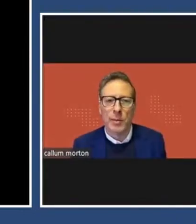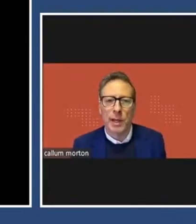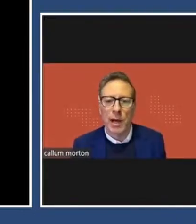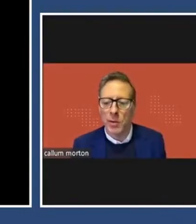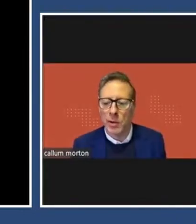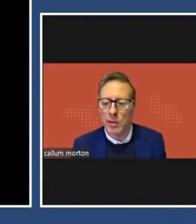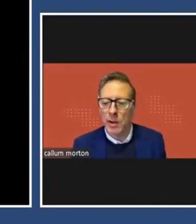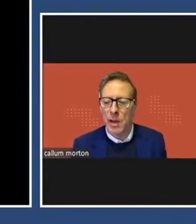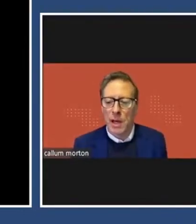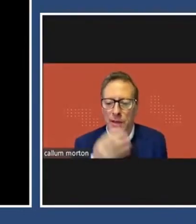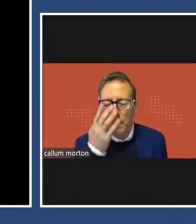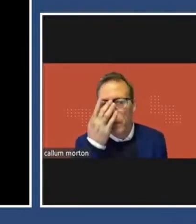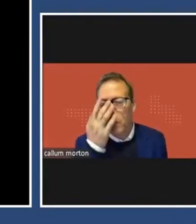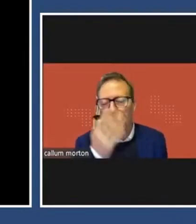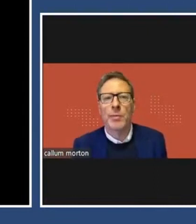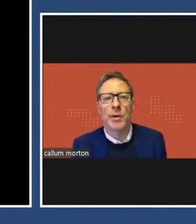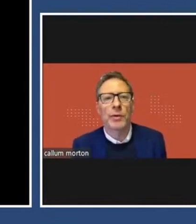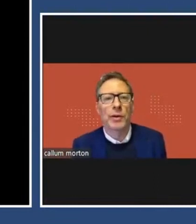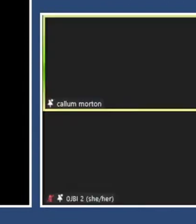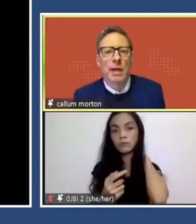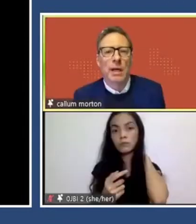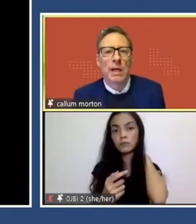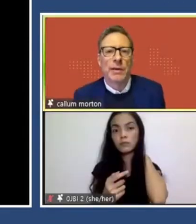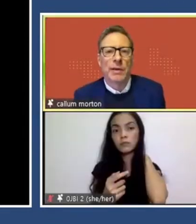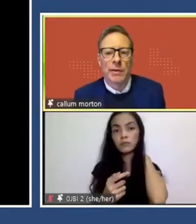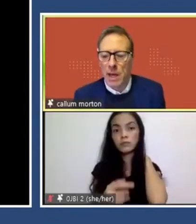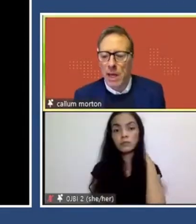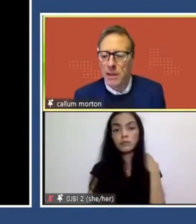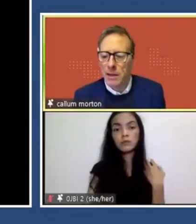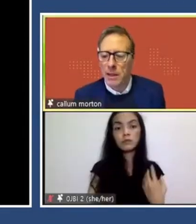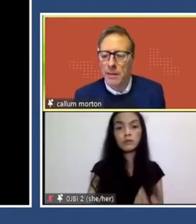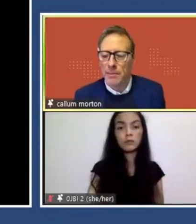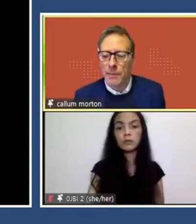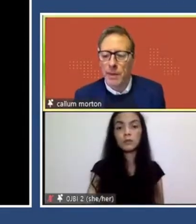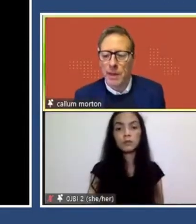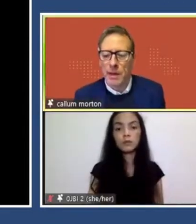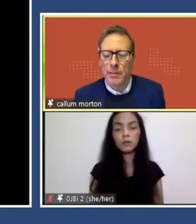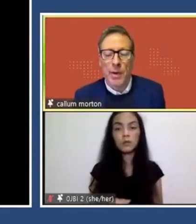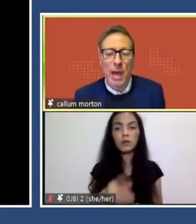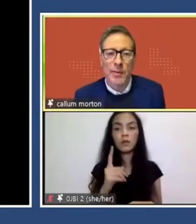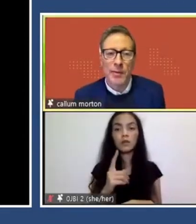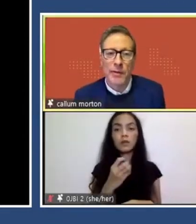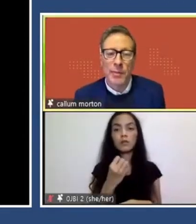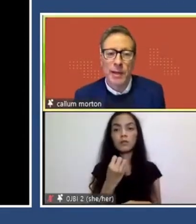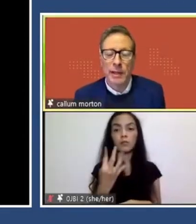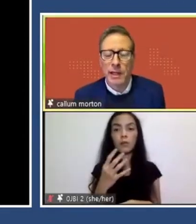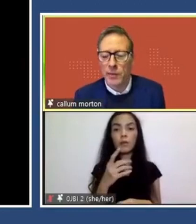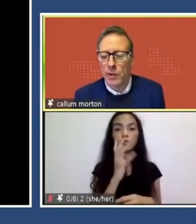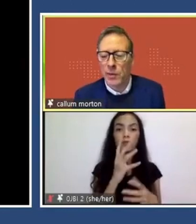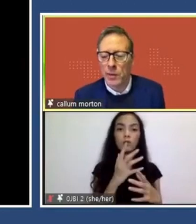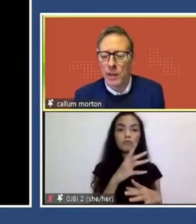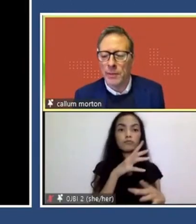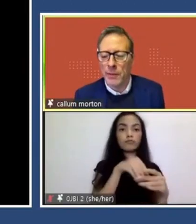in the creation of permanent public artworks, some of which have been built, and others that remain perhaps forever